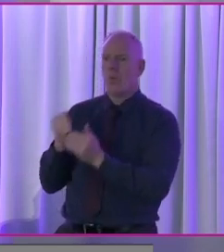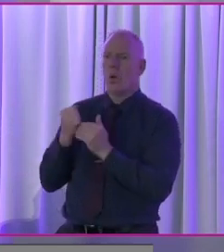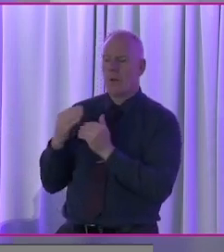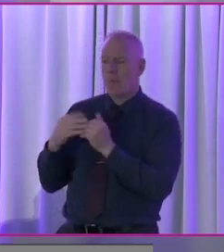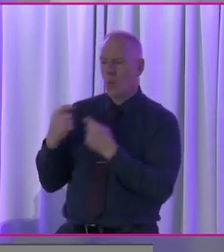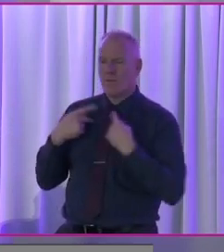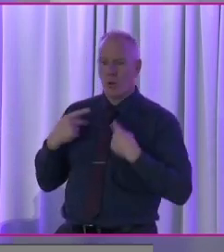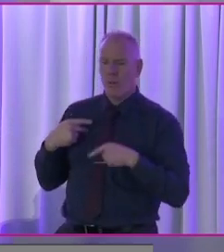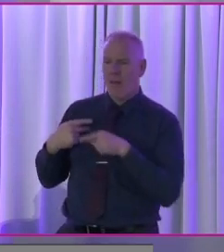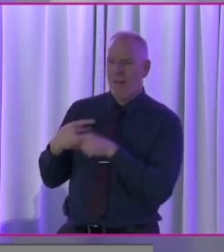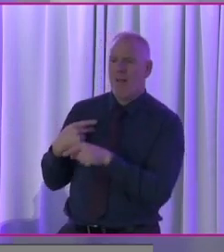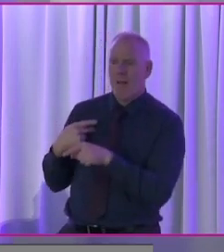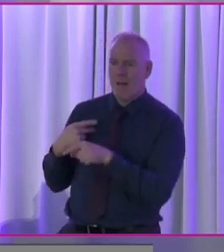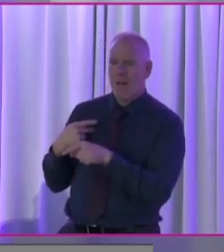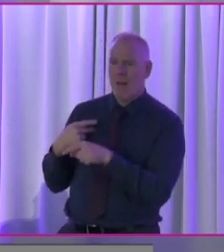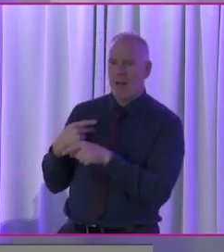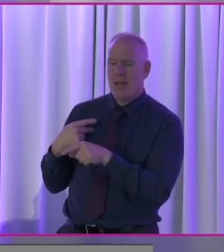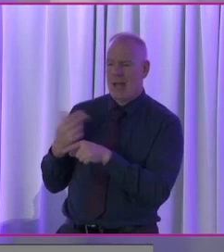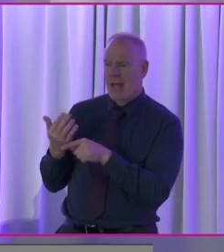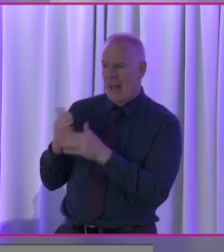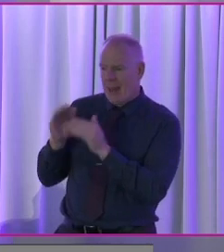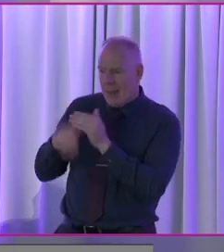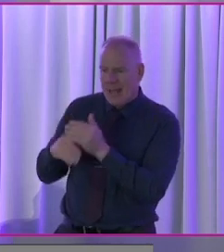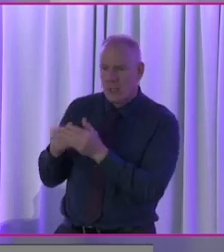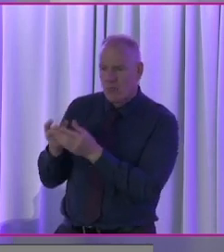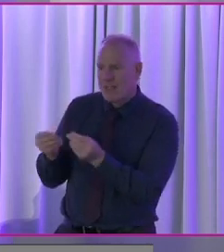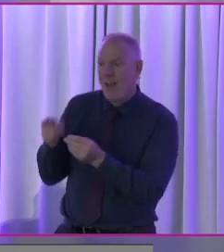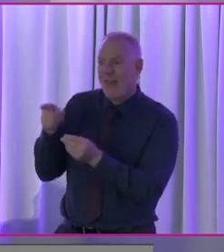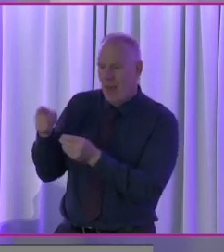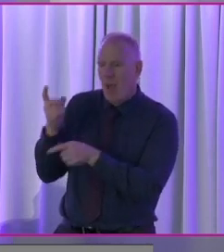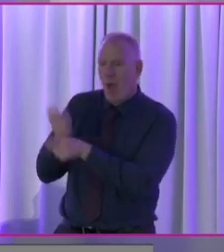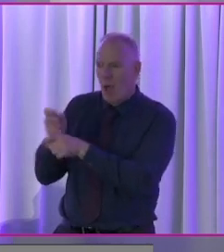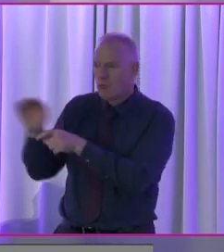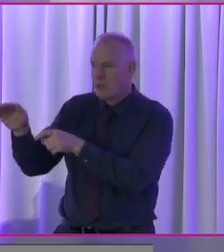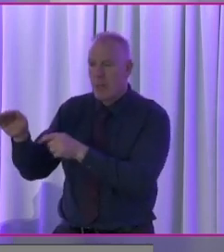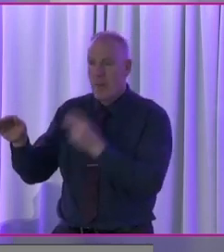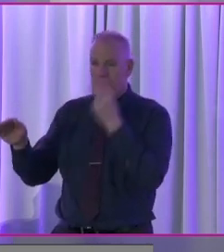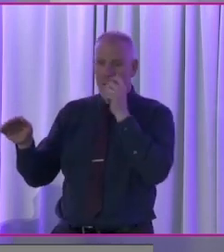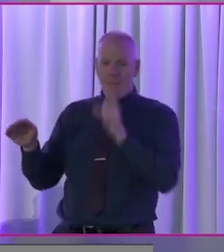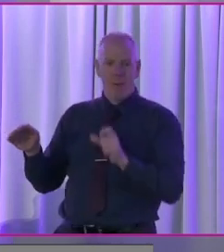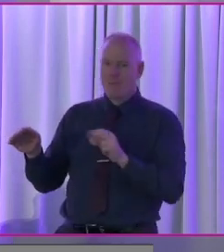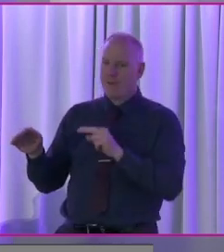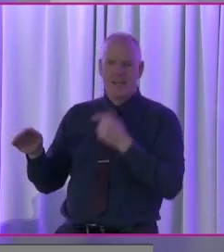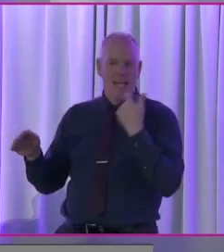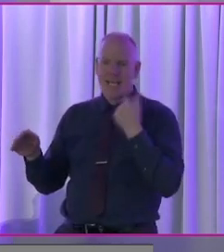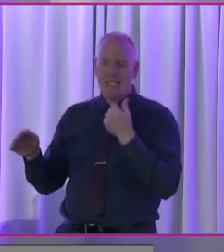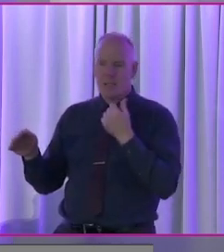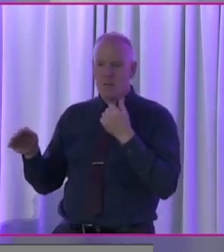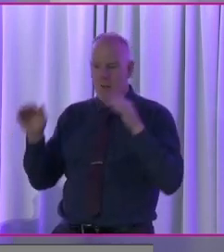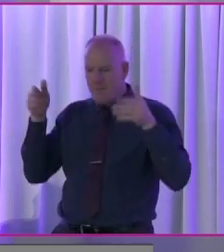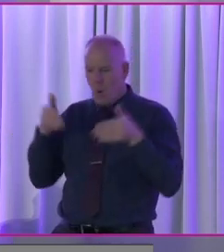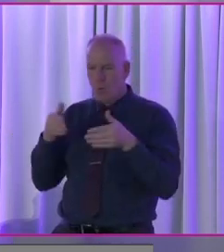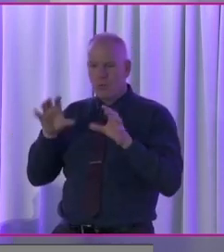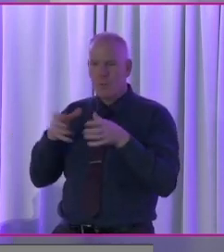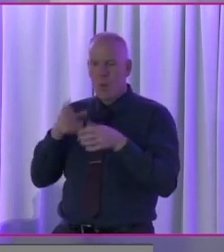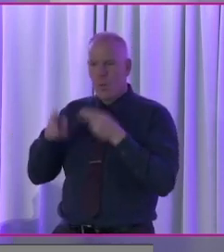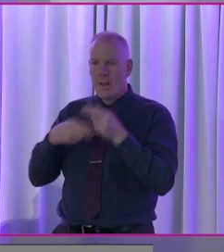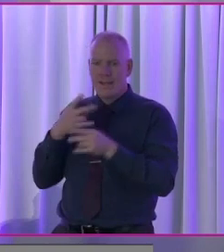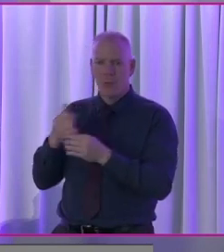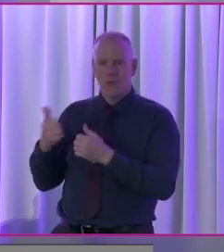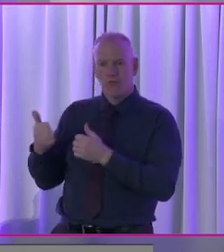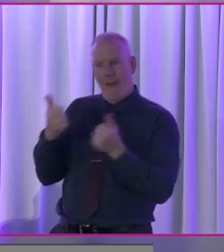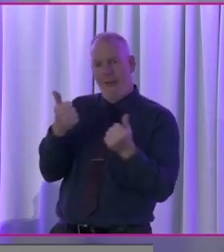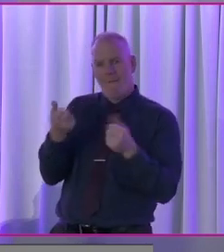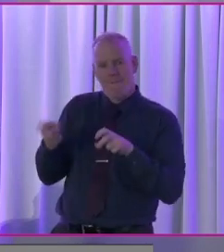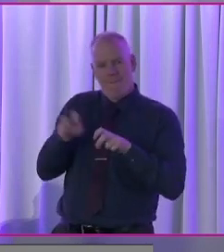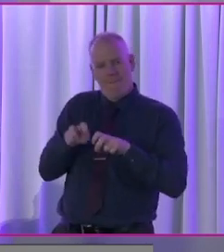most vulnerable and, uh, least resources, they are harder to reach. A blind person will not find it as easy to make a focus group unless they have a lift, for